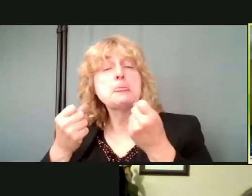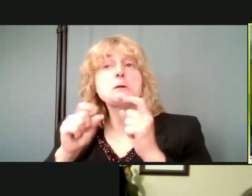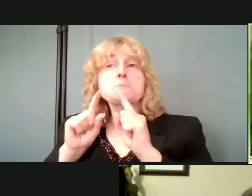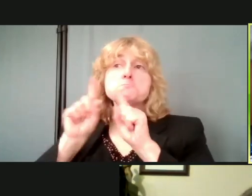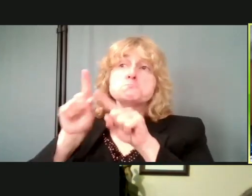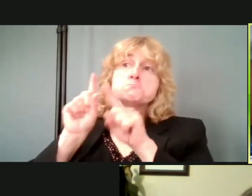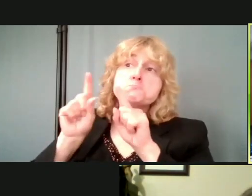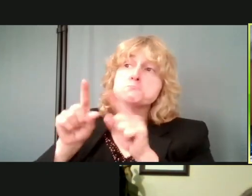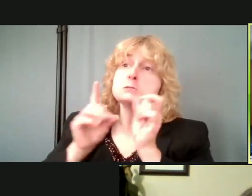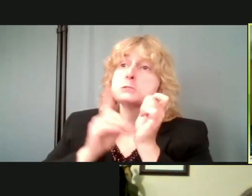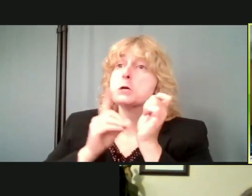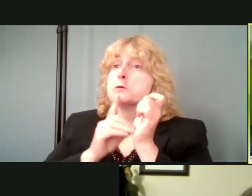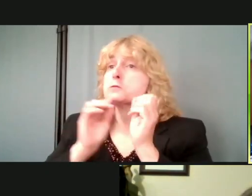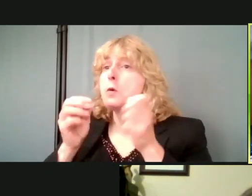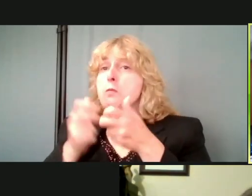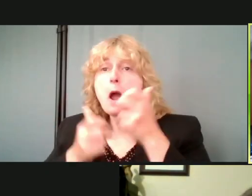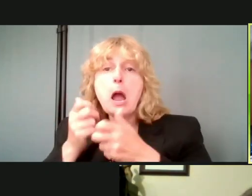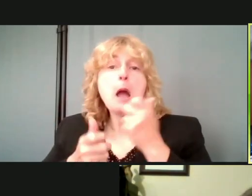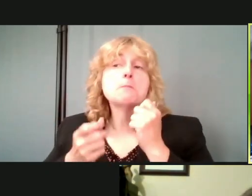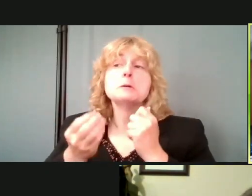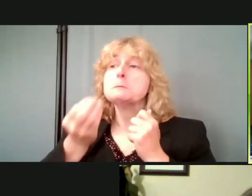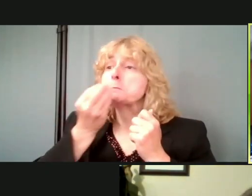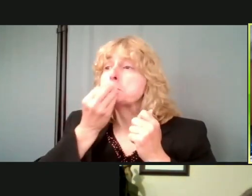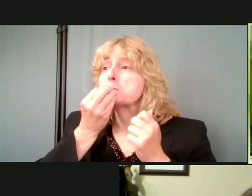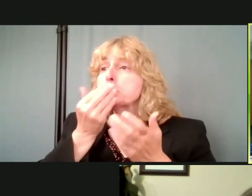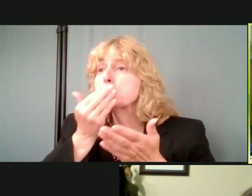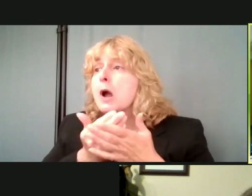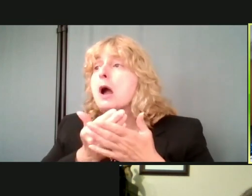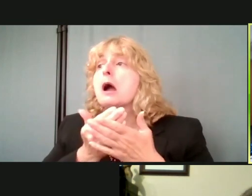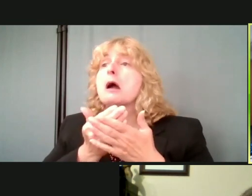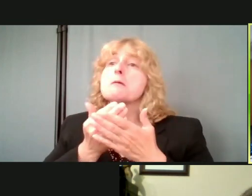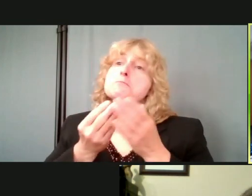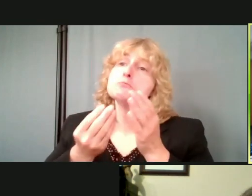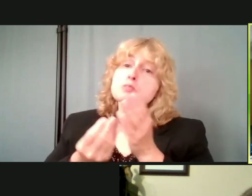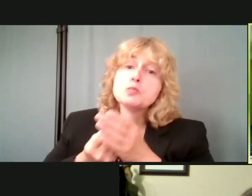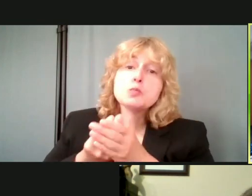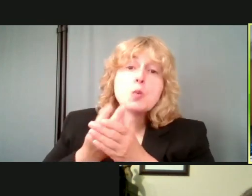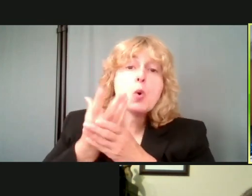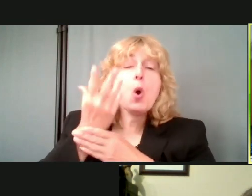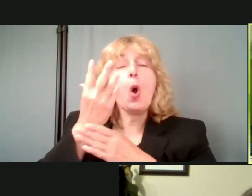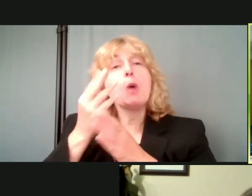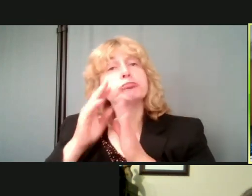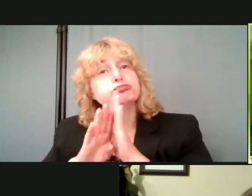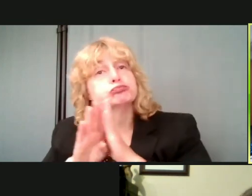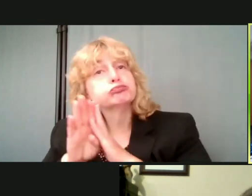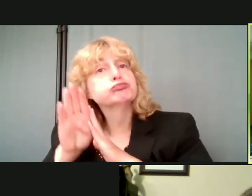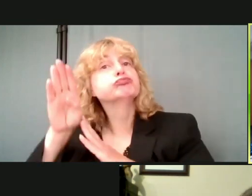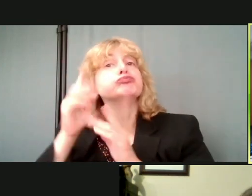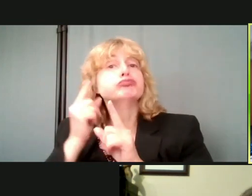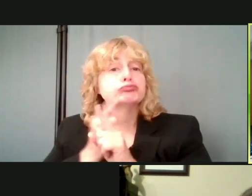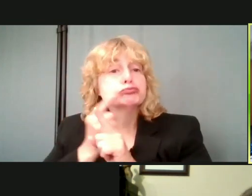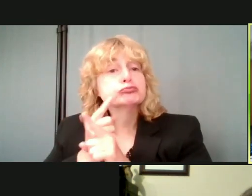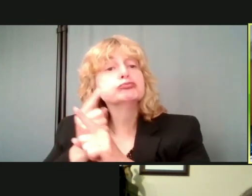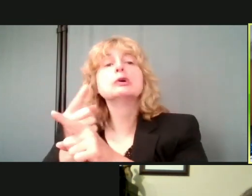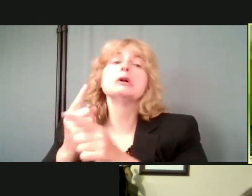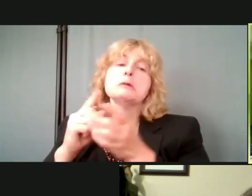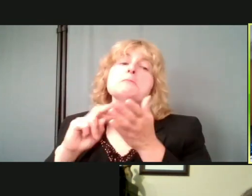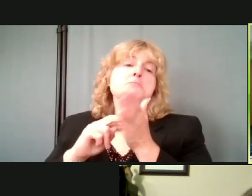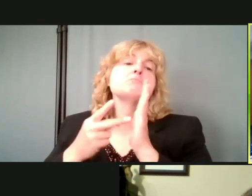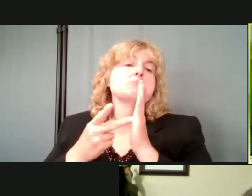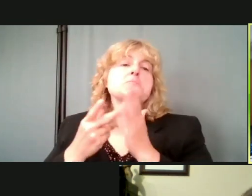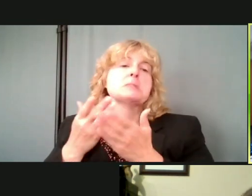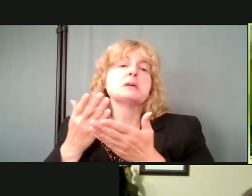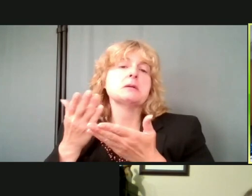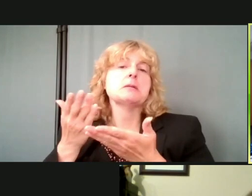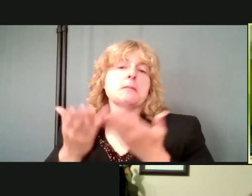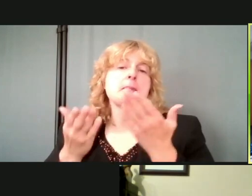um, they're eating, they're eating well and, um, you know, are growing, developing appropriately. Chances are, they're not going to have,